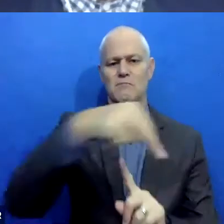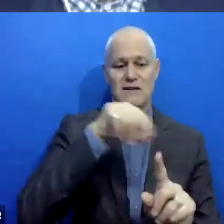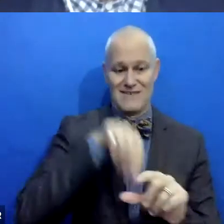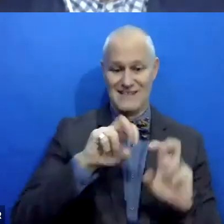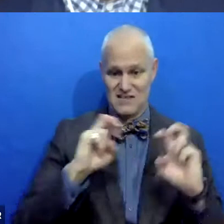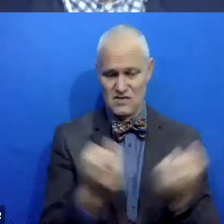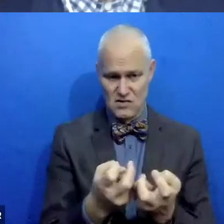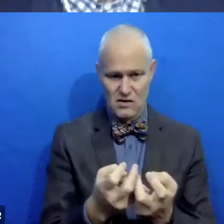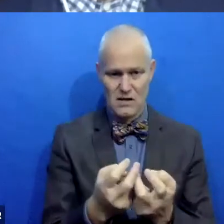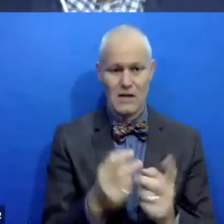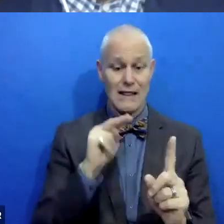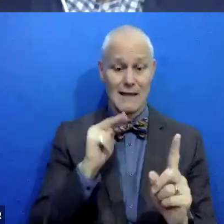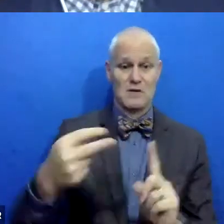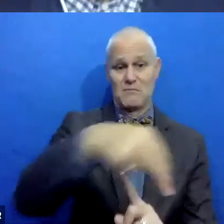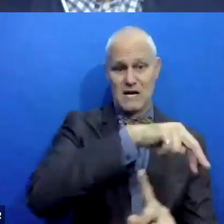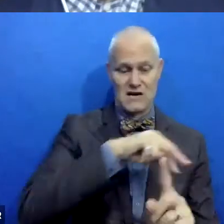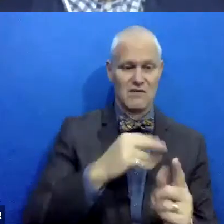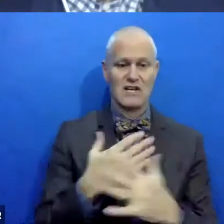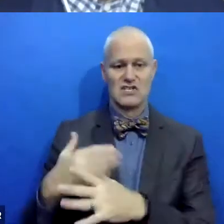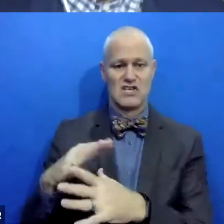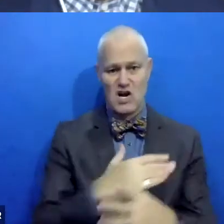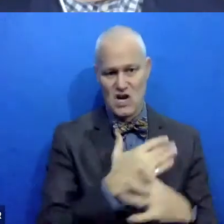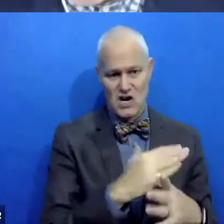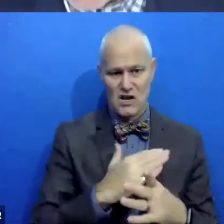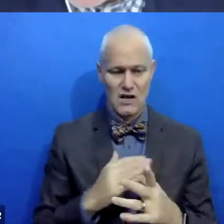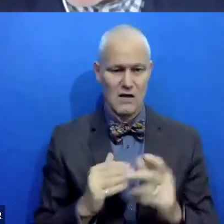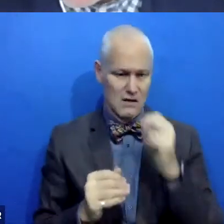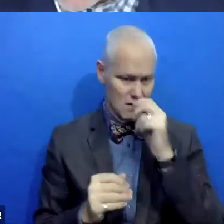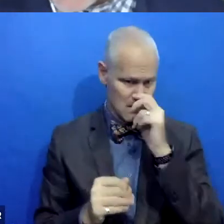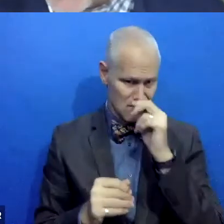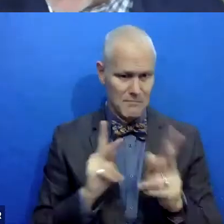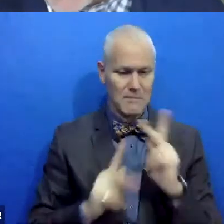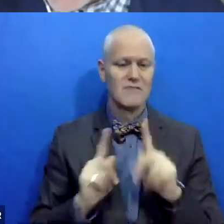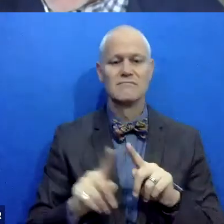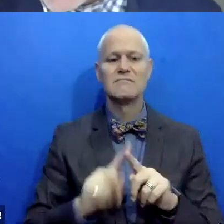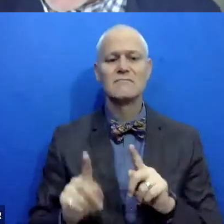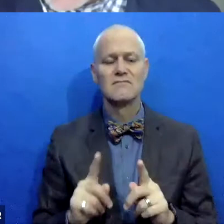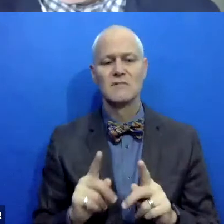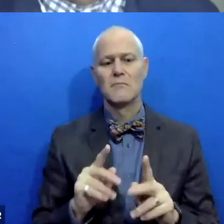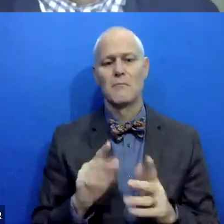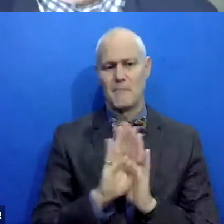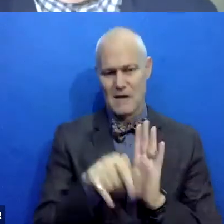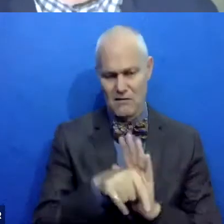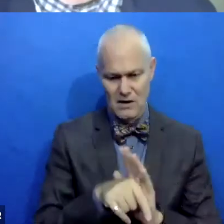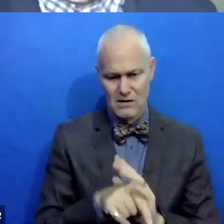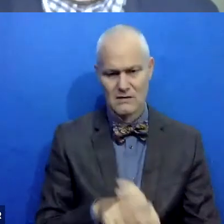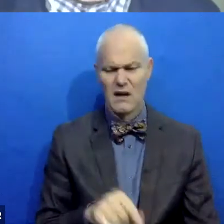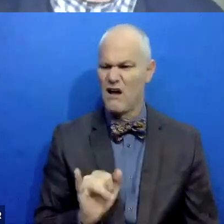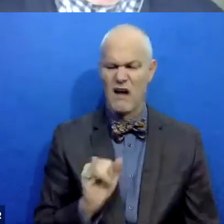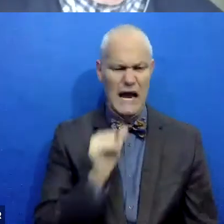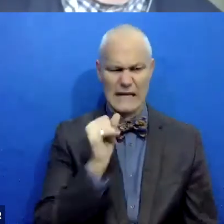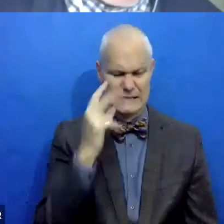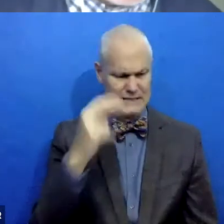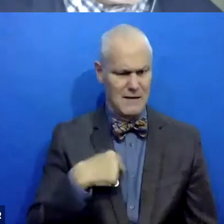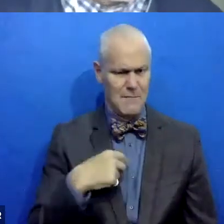a lot of perspectives can be shared. A lot of people can come from a lot of different places and saying, here's a thing I didn't see about myself until